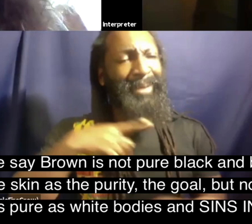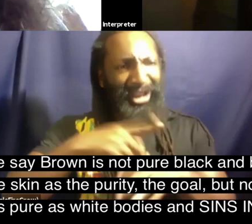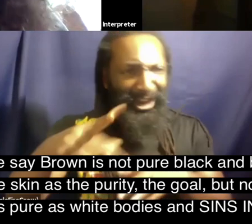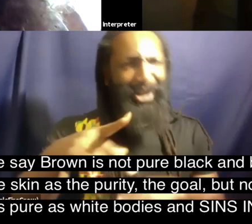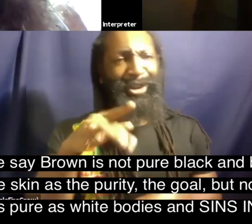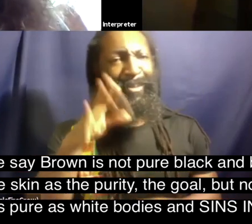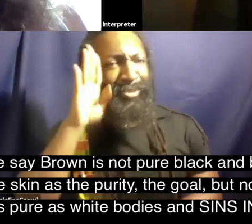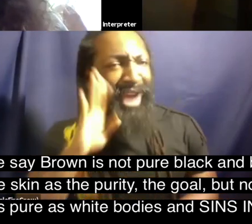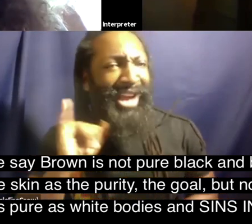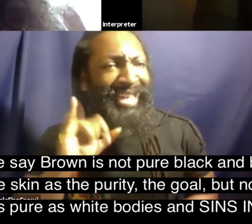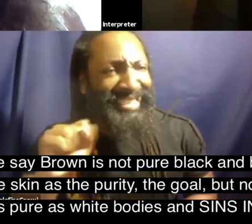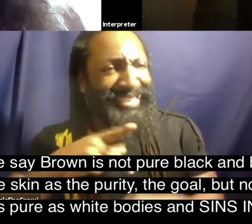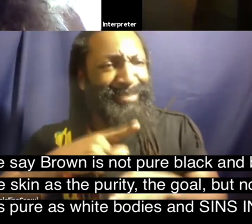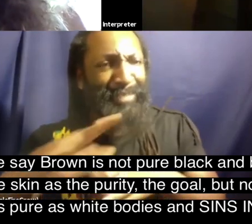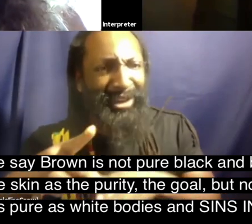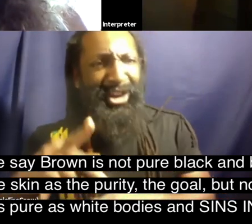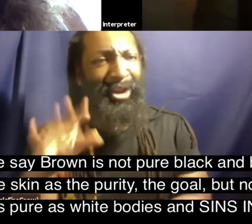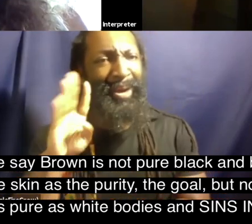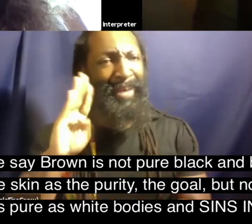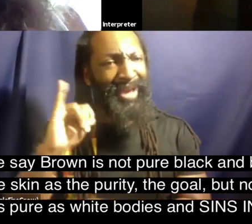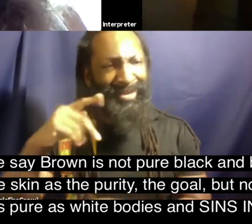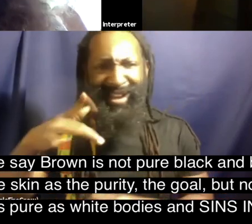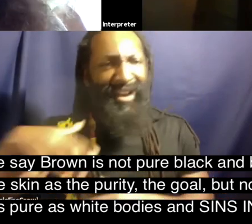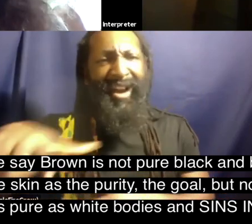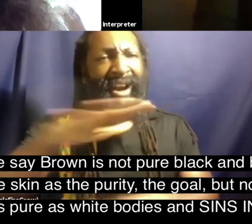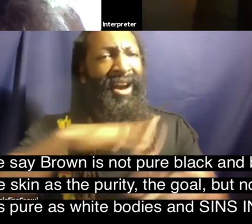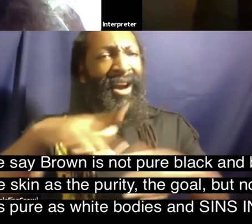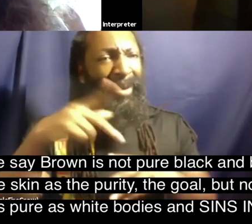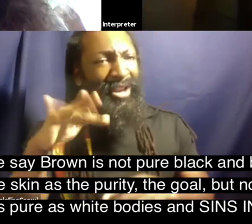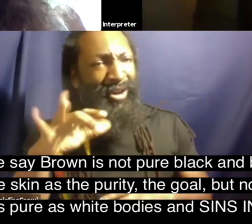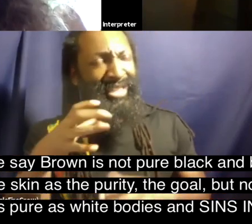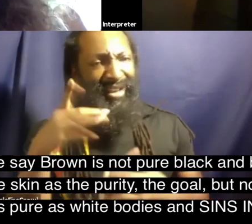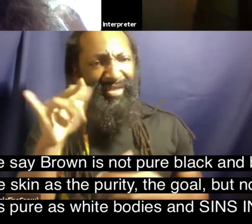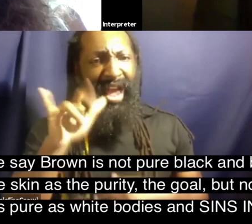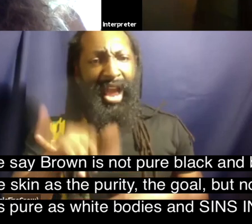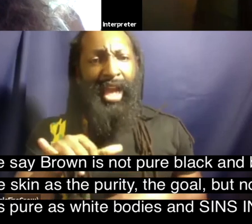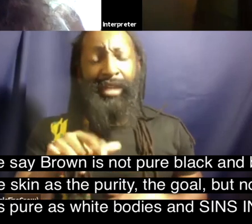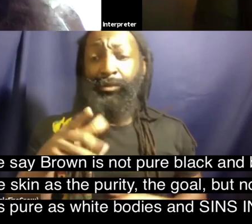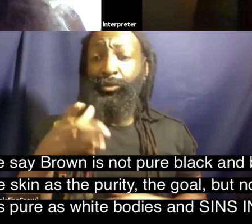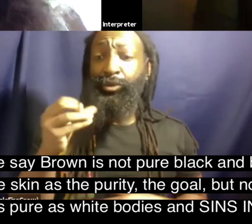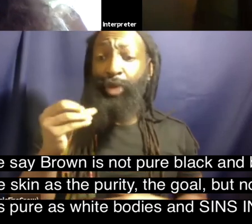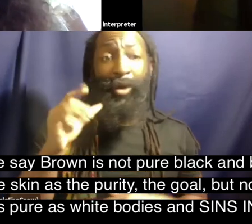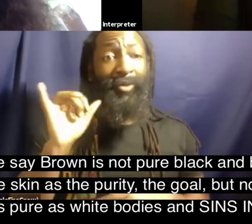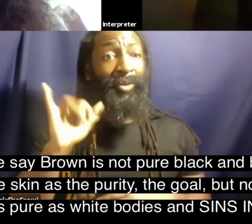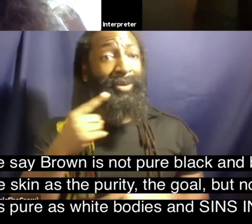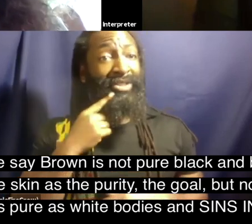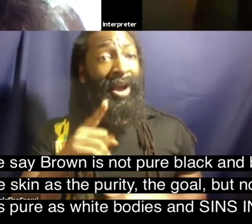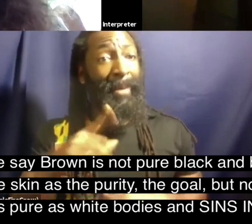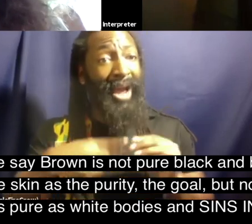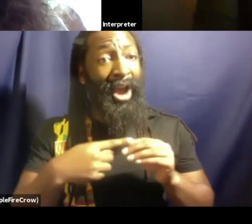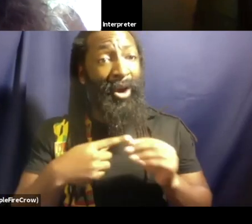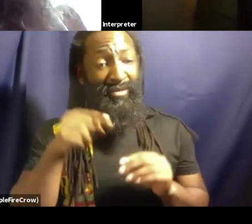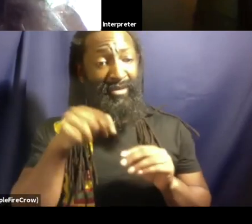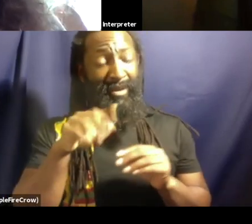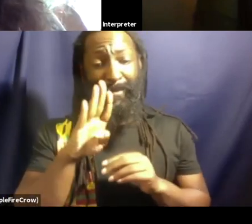but no black is the earth brown is the earth they are just as pure as white bodies and since invalid shows